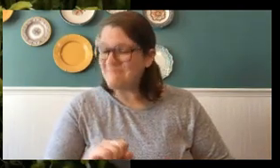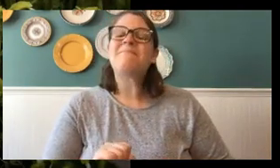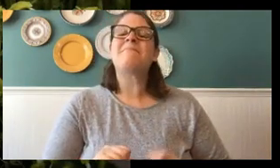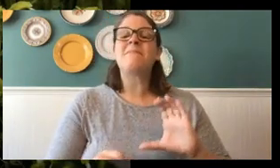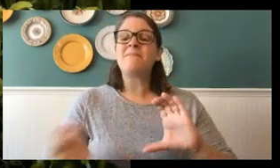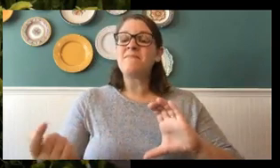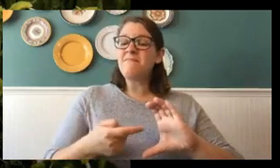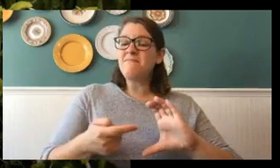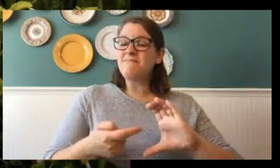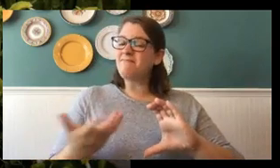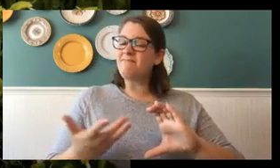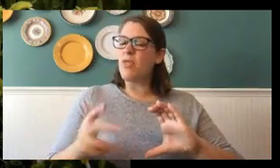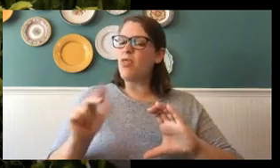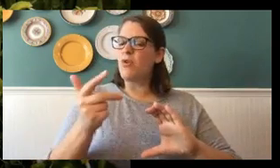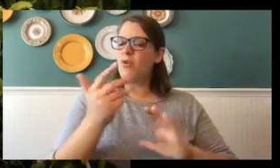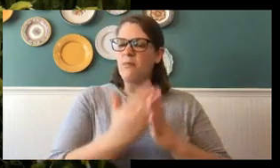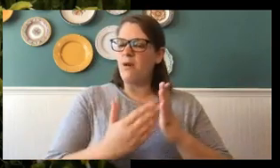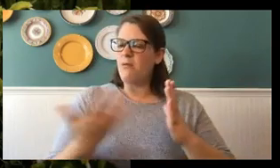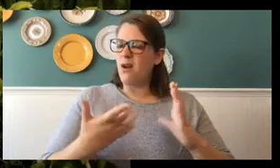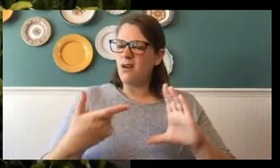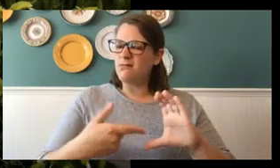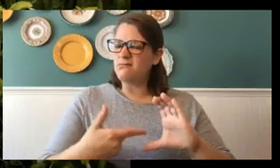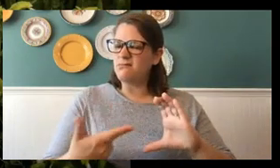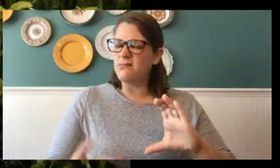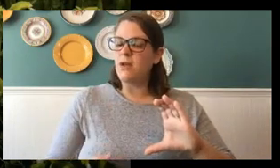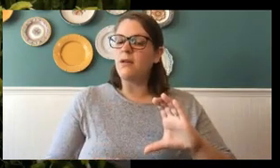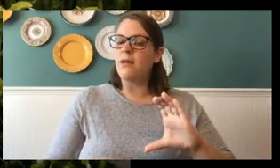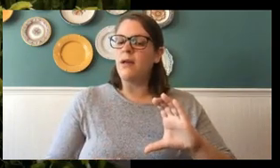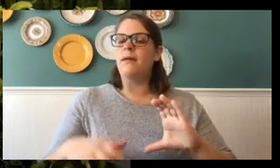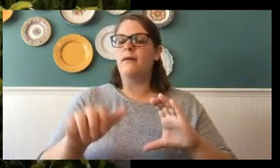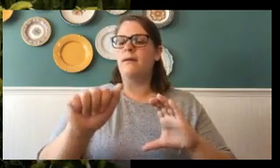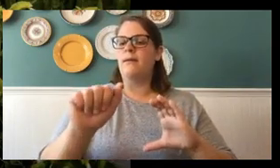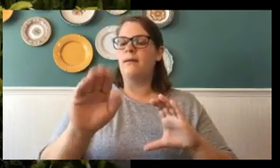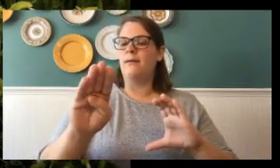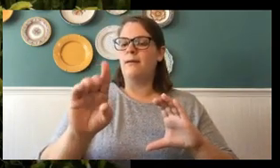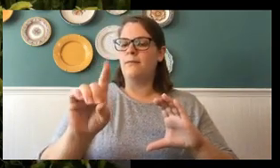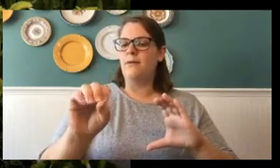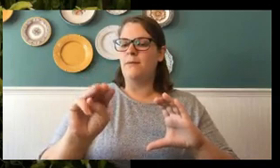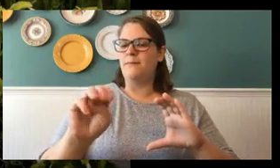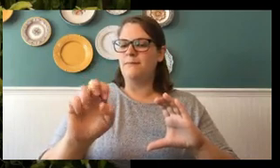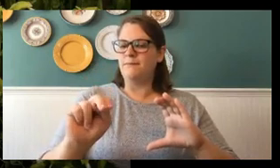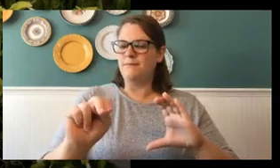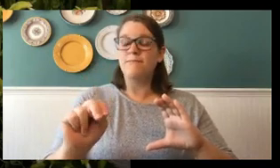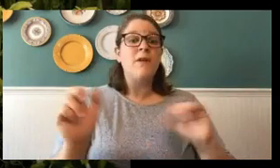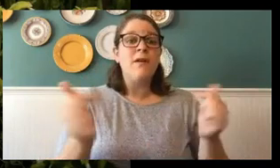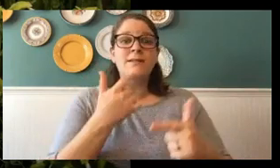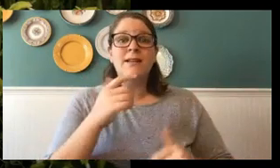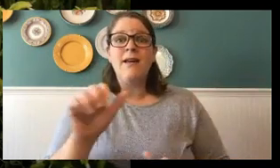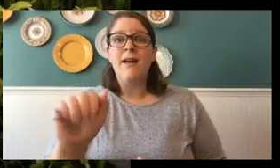The third part of the insect's body is called the abdomen. Everybody say abdomen.